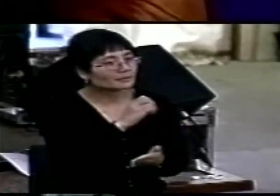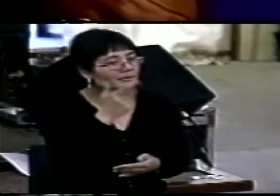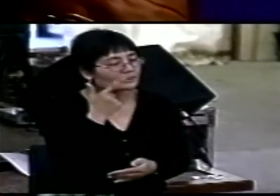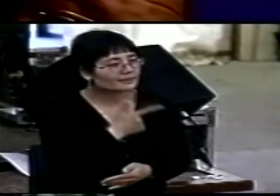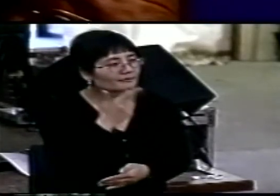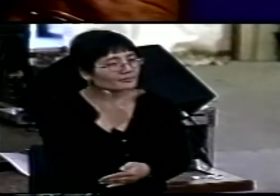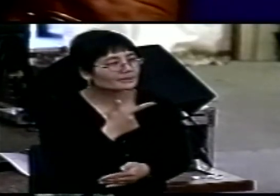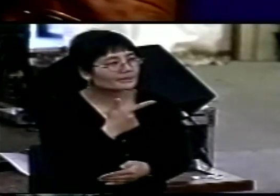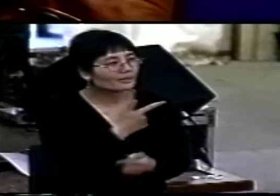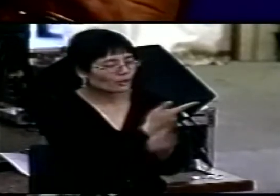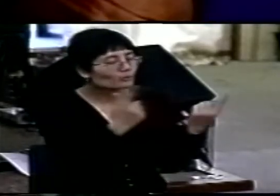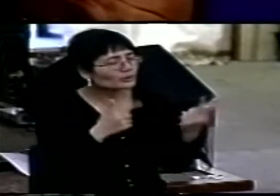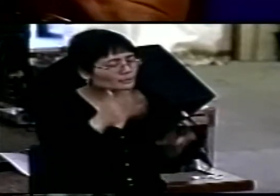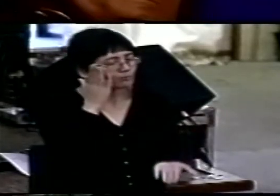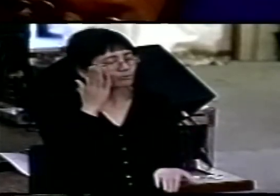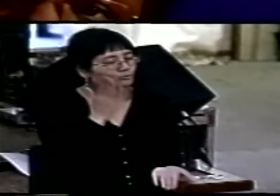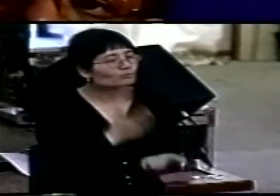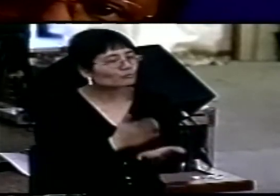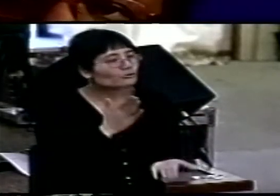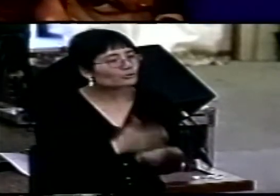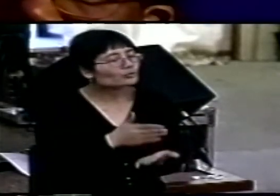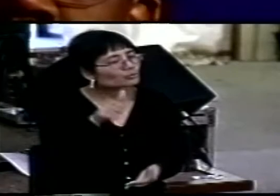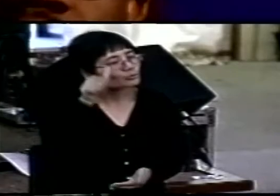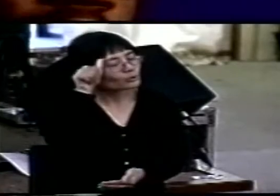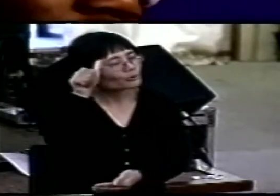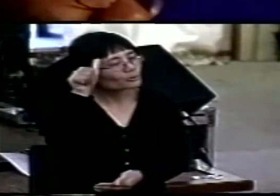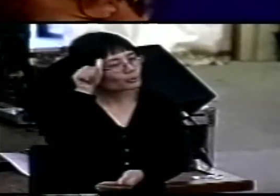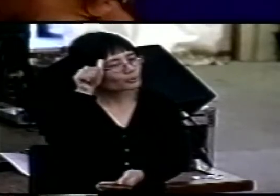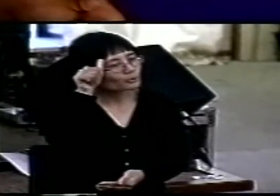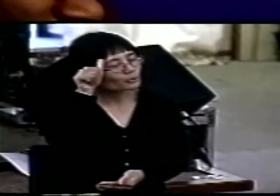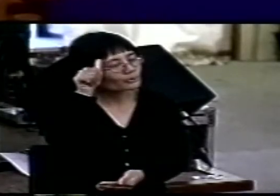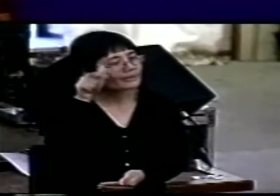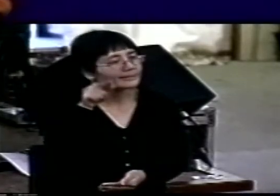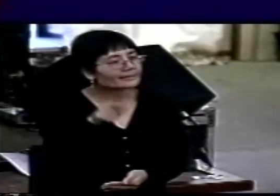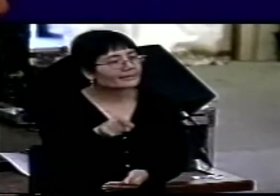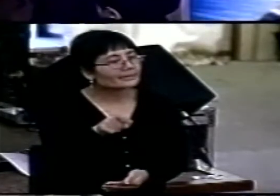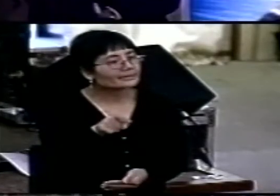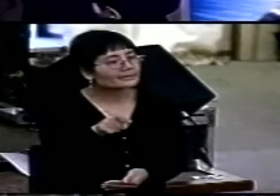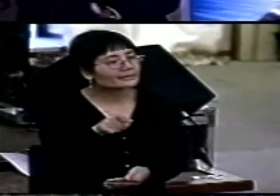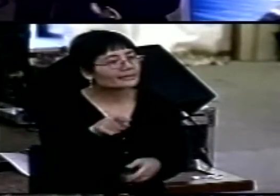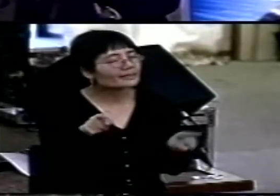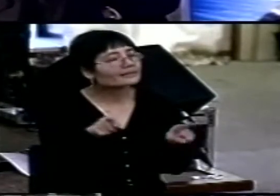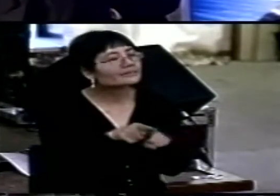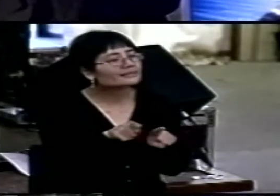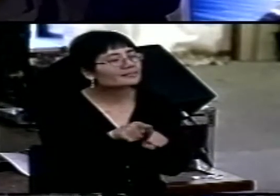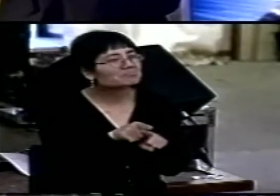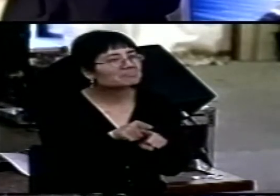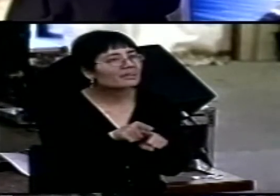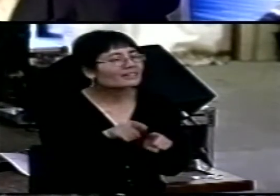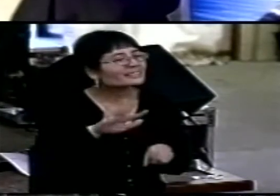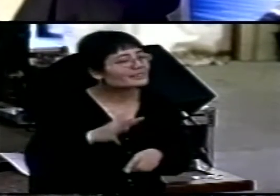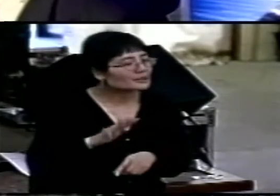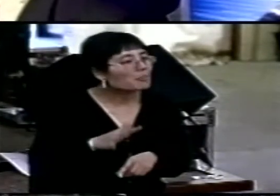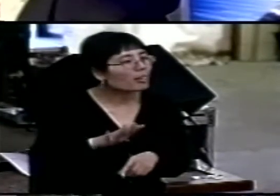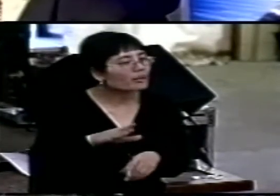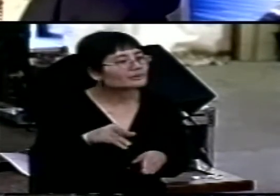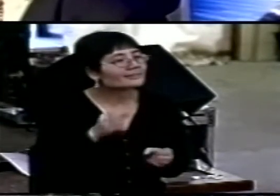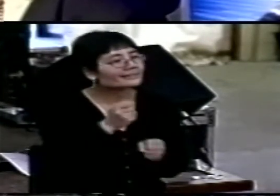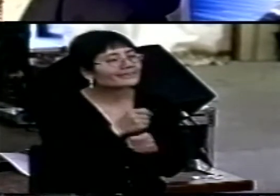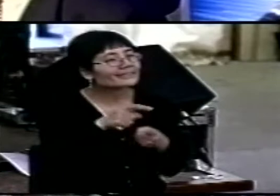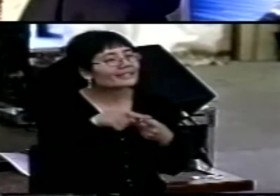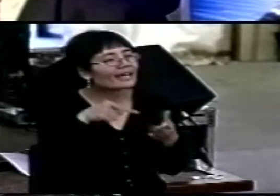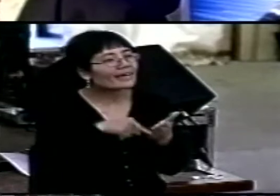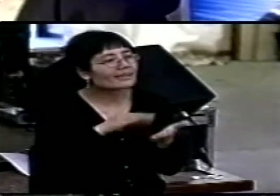fairly convinced that this is probably John's equivalent to the Gethsemane prayer. The chronology